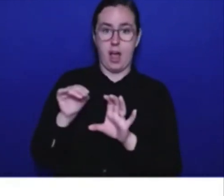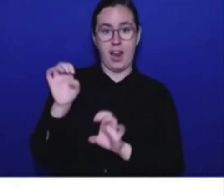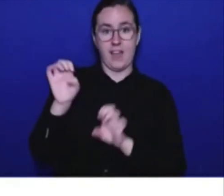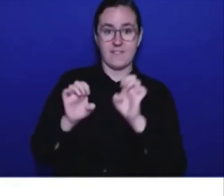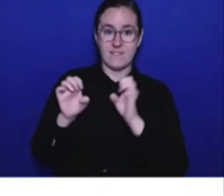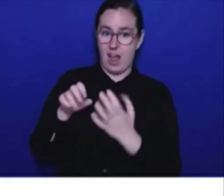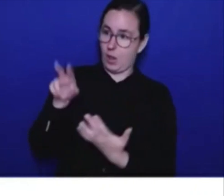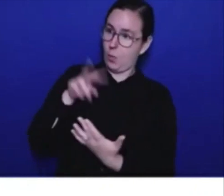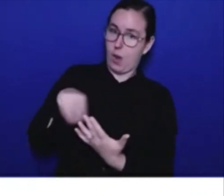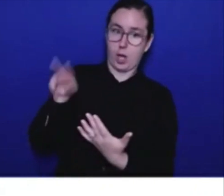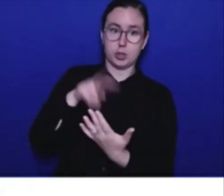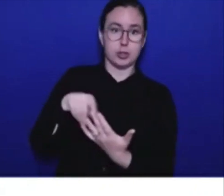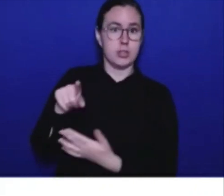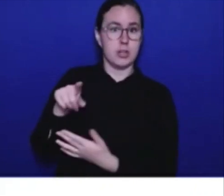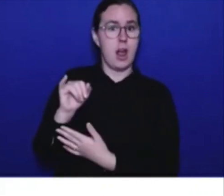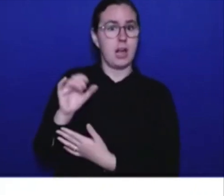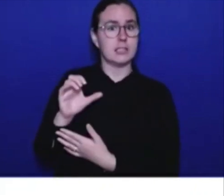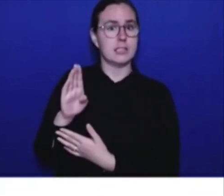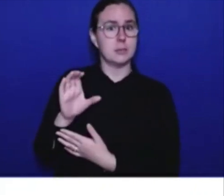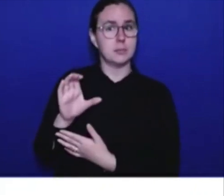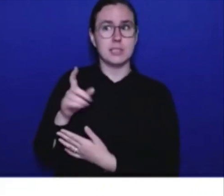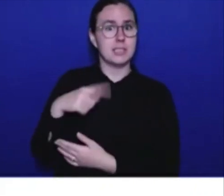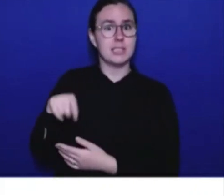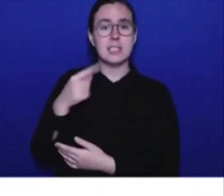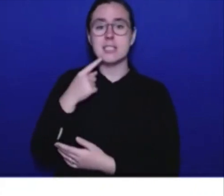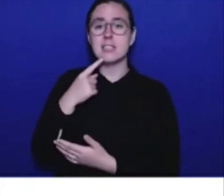our approach of getting the legal costs out of the system.